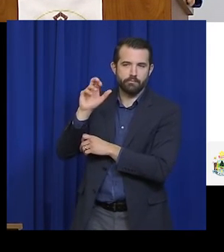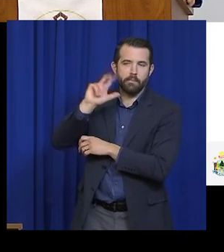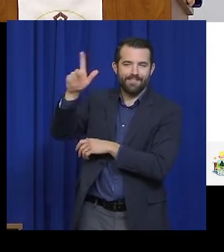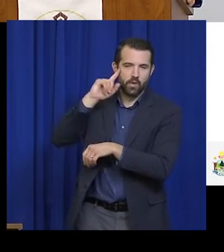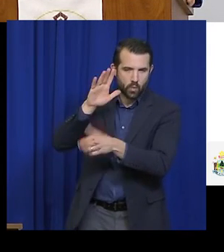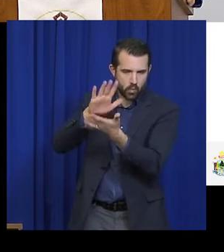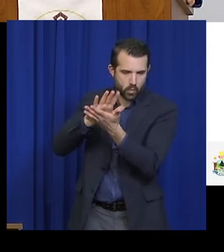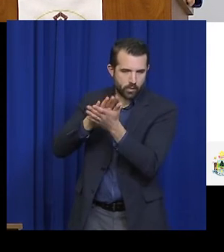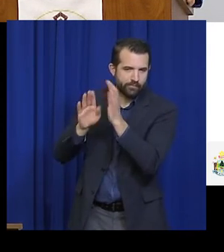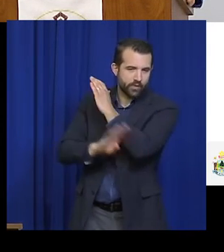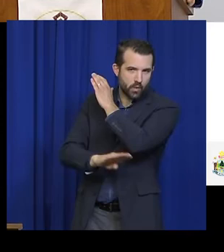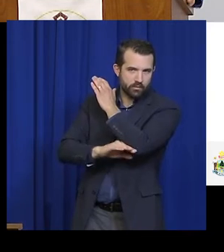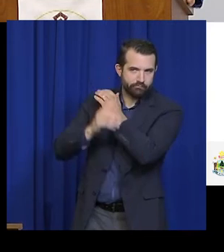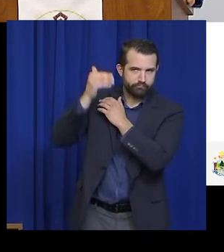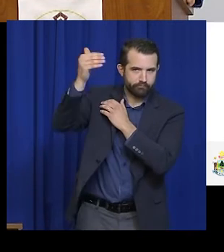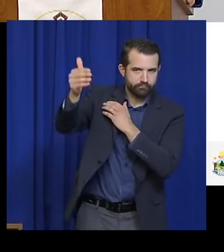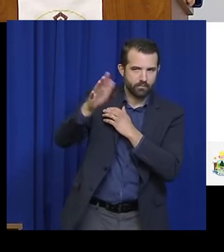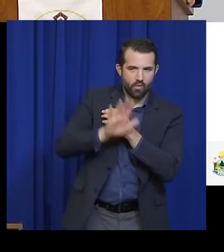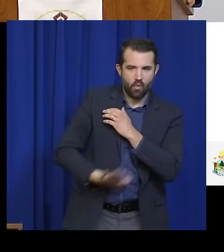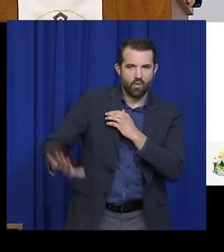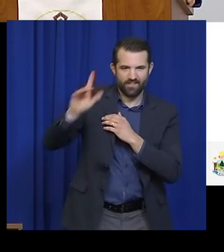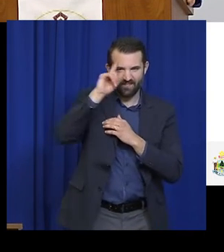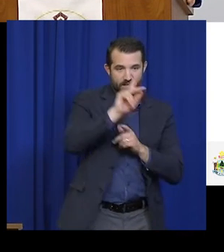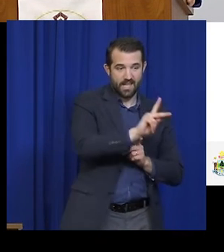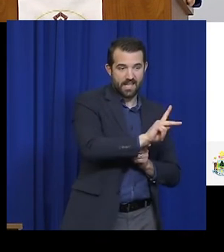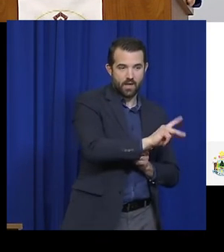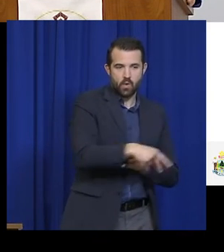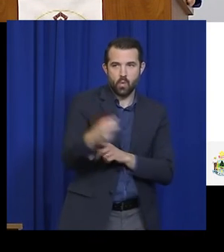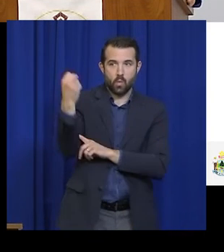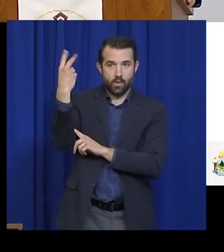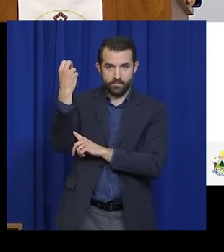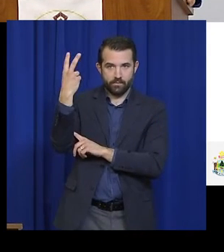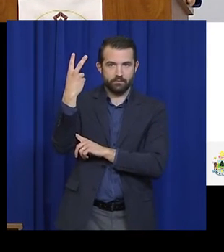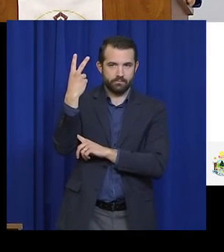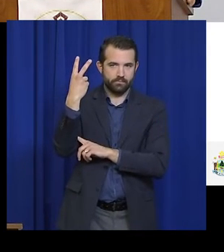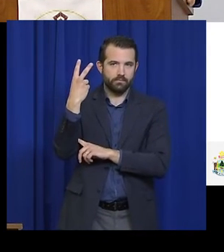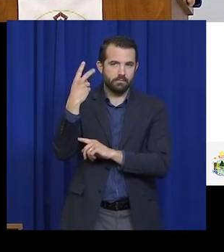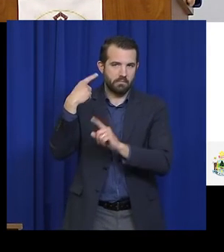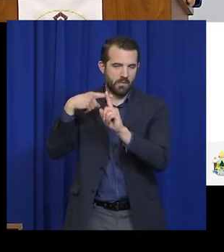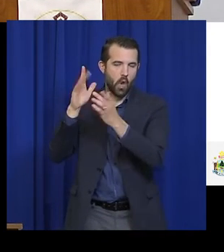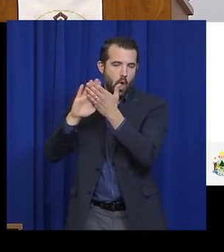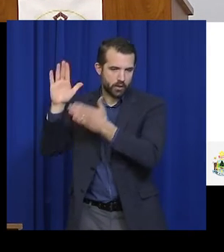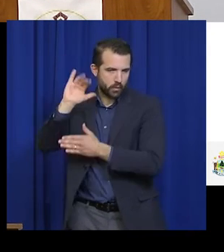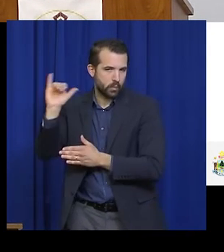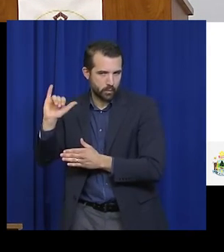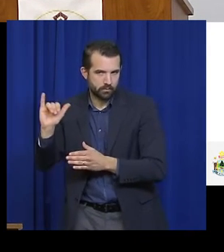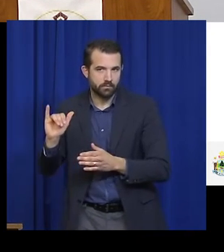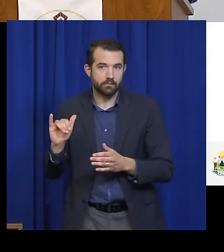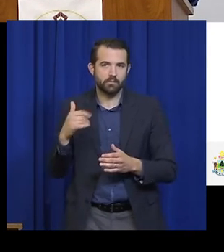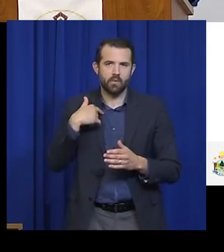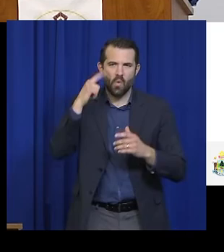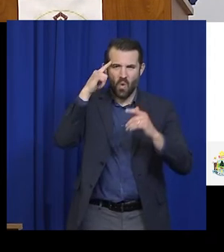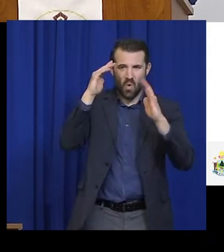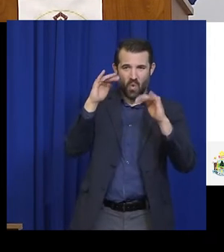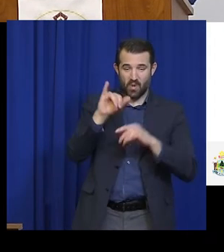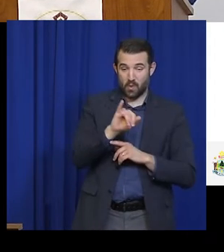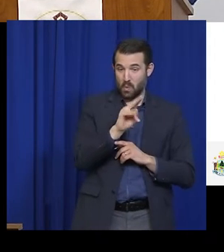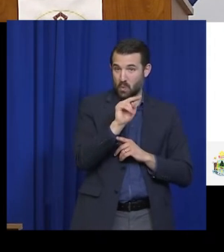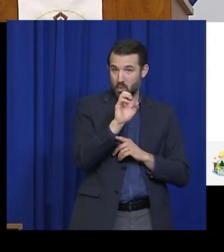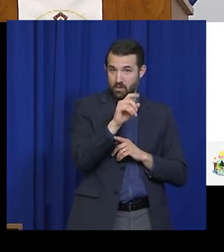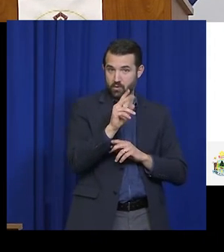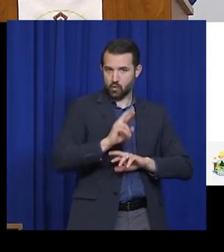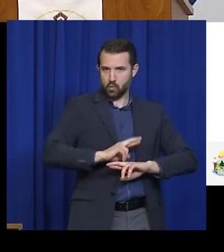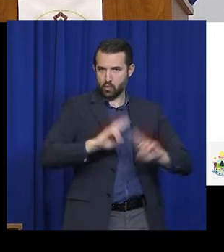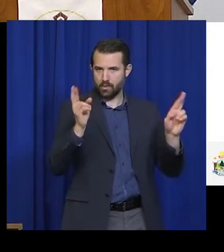for all grades. And I expect to have guidance available by mid-June to share with you all on that